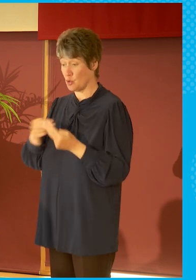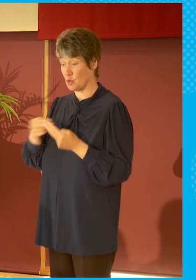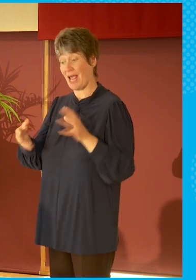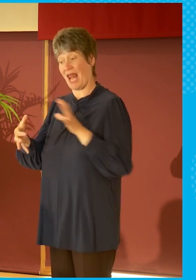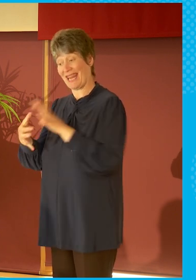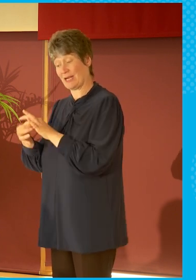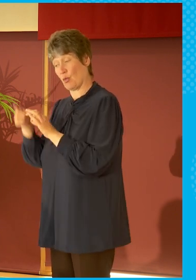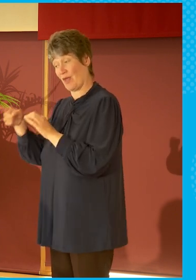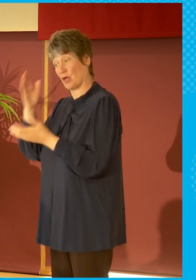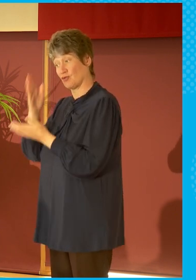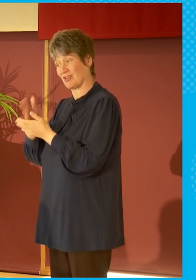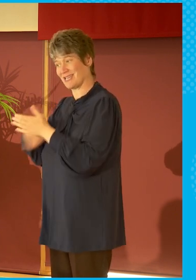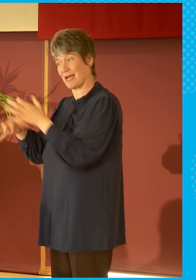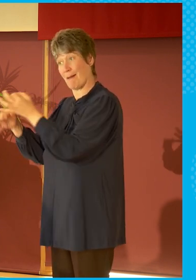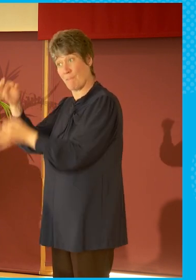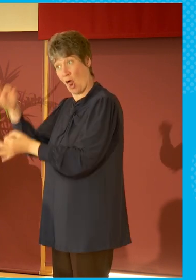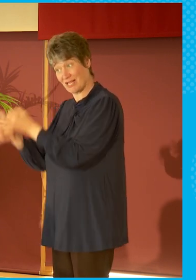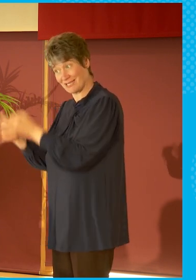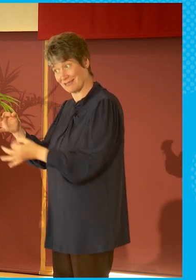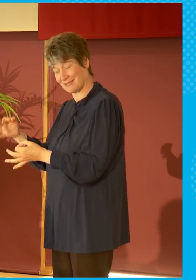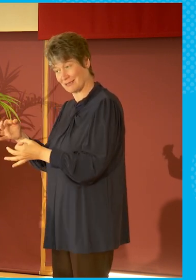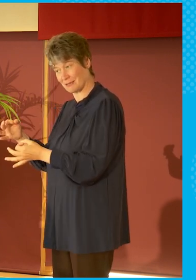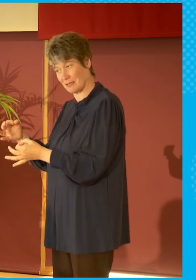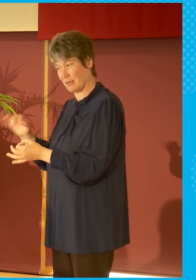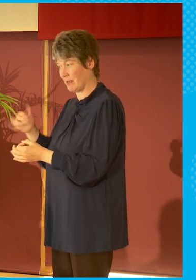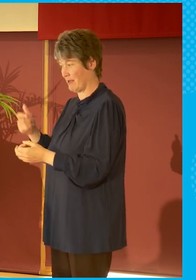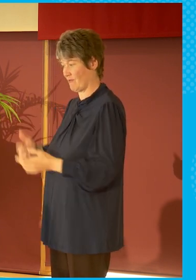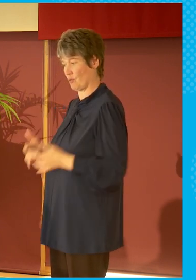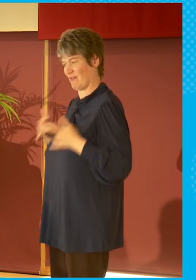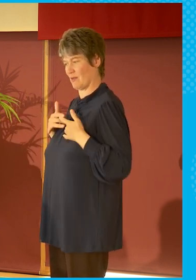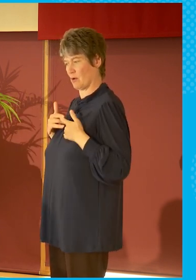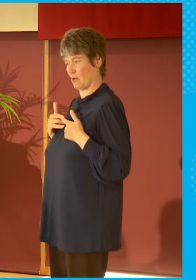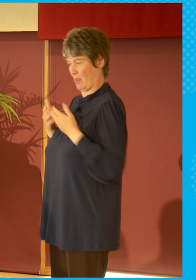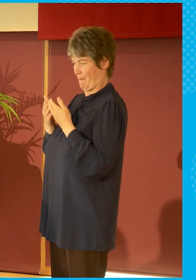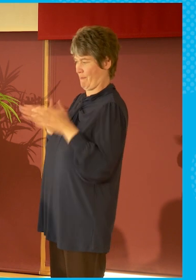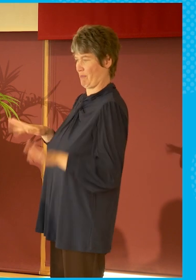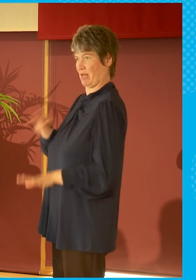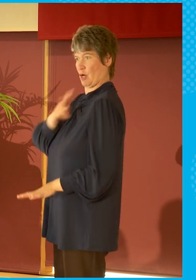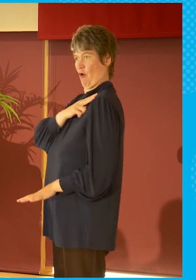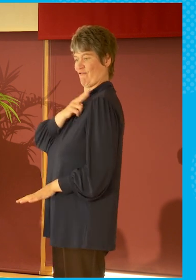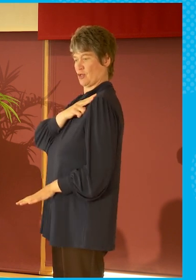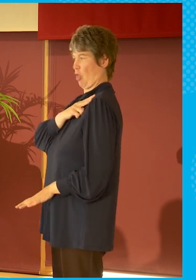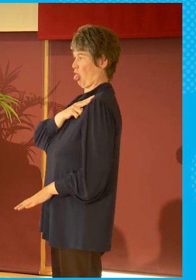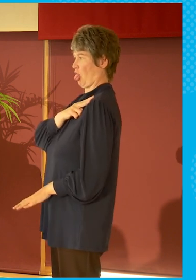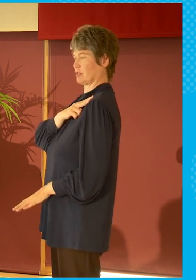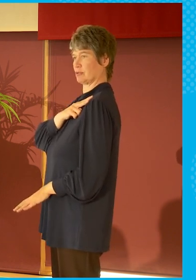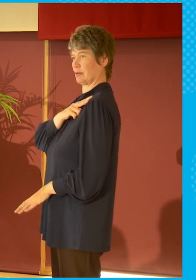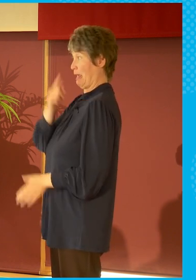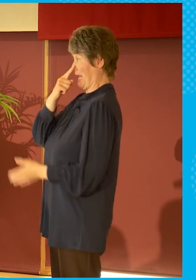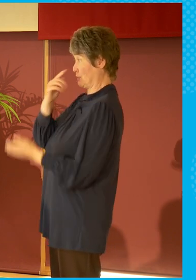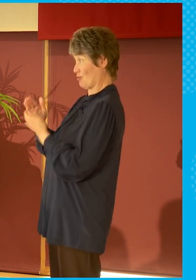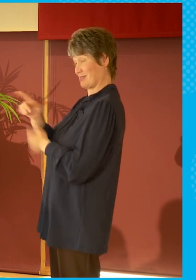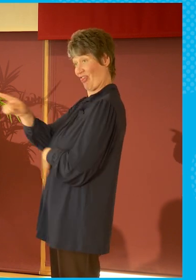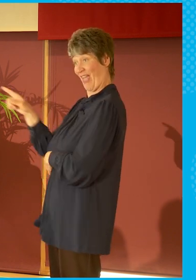to the honesty of public officials and the extent to which they can